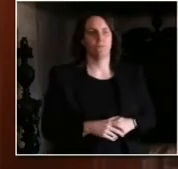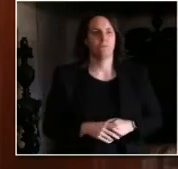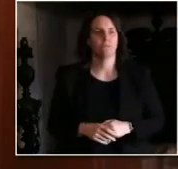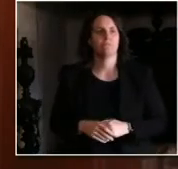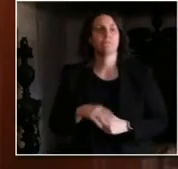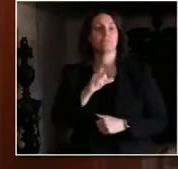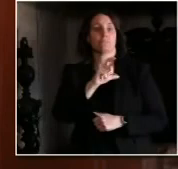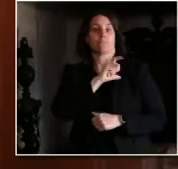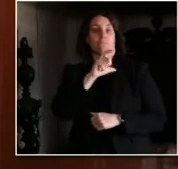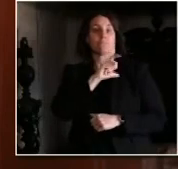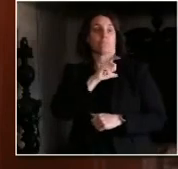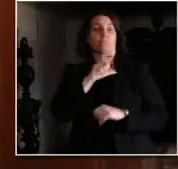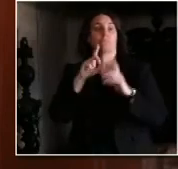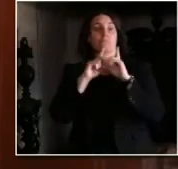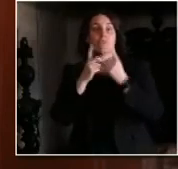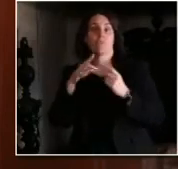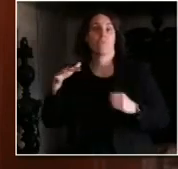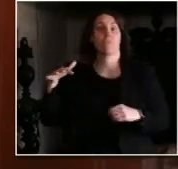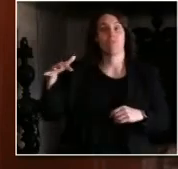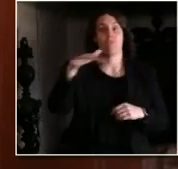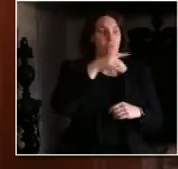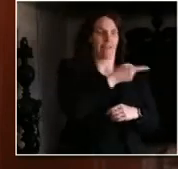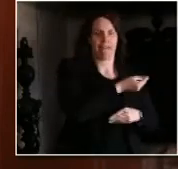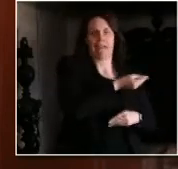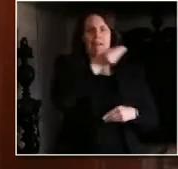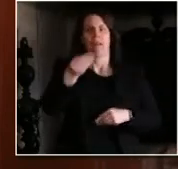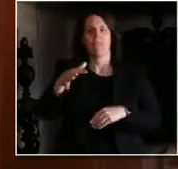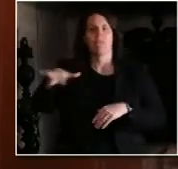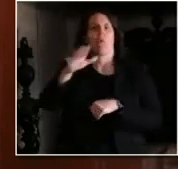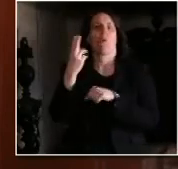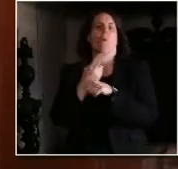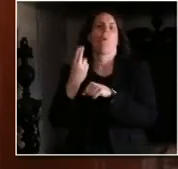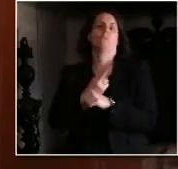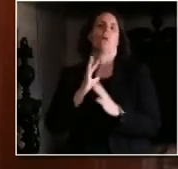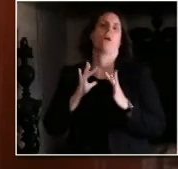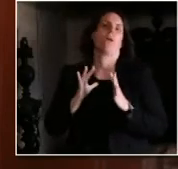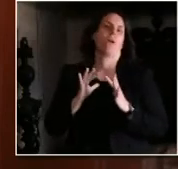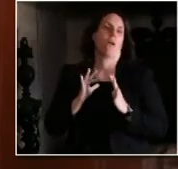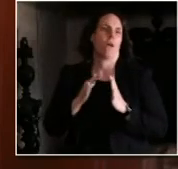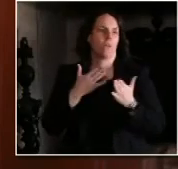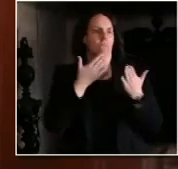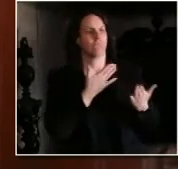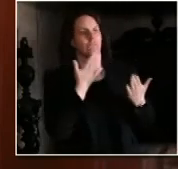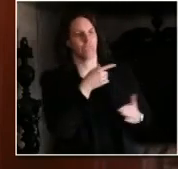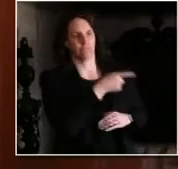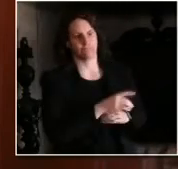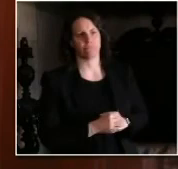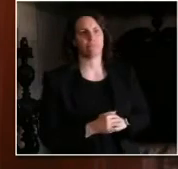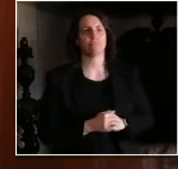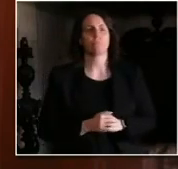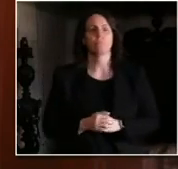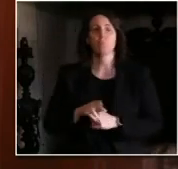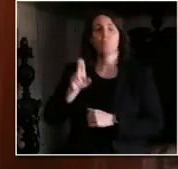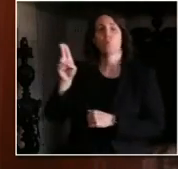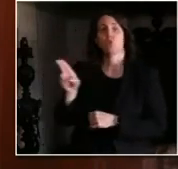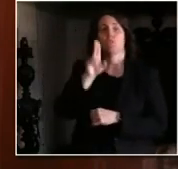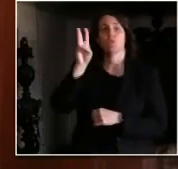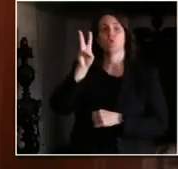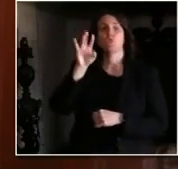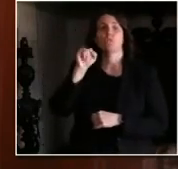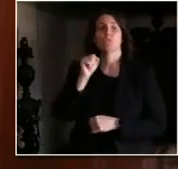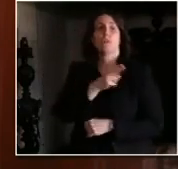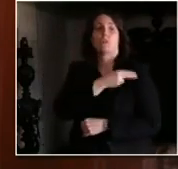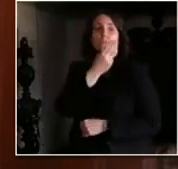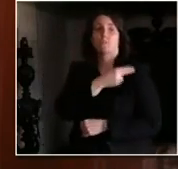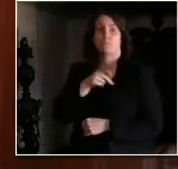Centennial Garden, helping keep up the spirits of health care workers at UW Hospital by donating hundreds of indoor plants